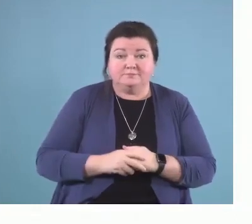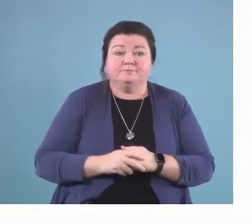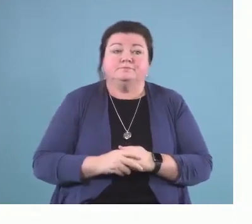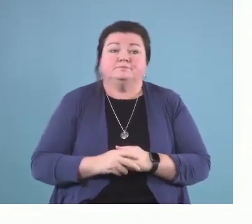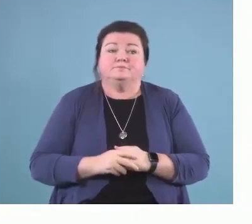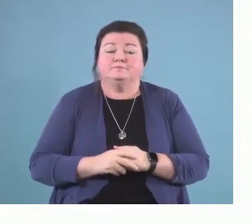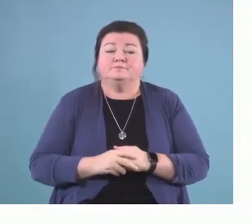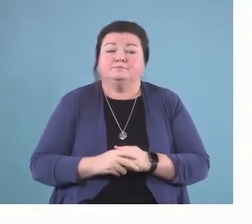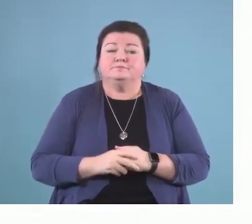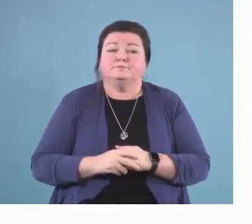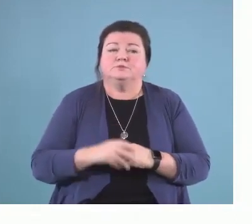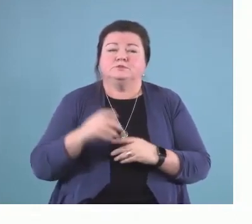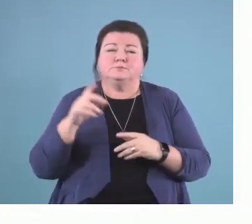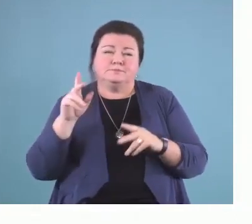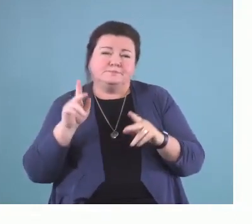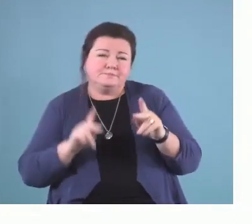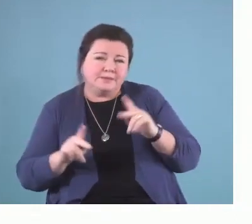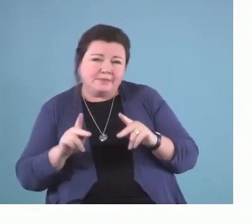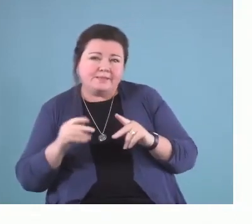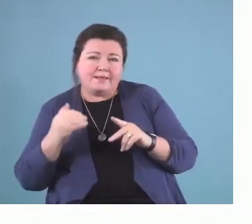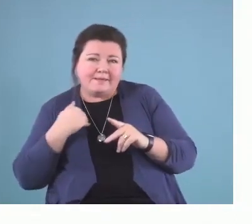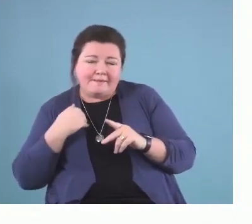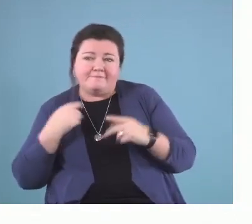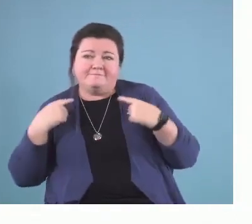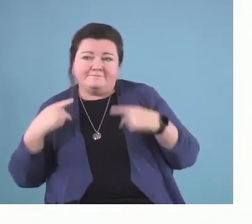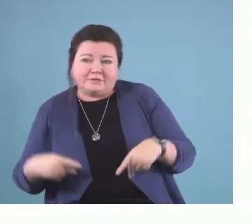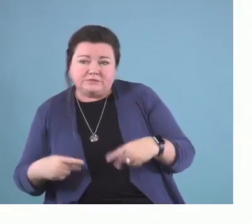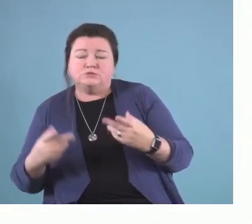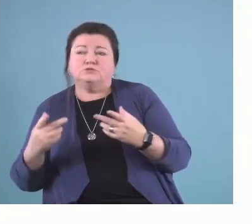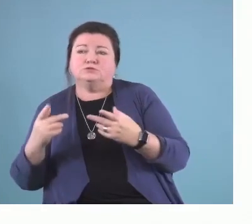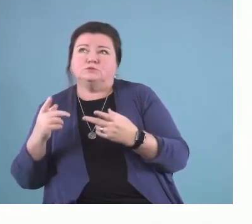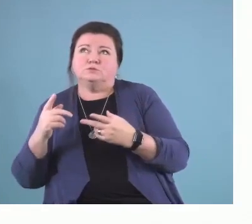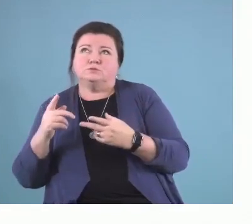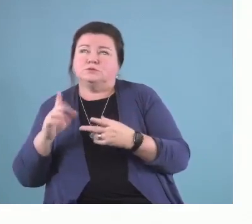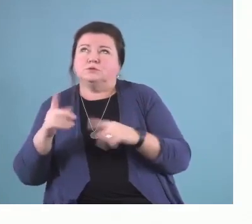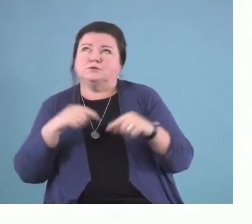So, do the people have physical and social, sorry,